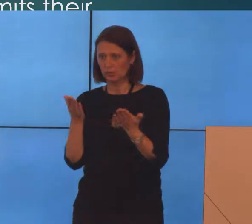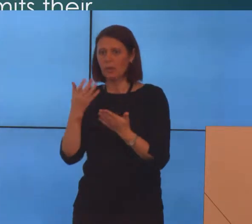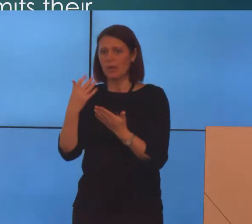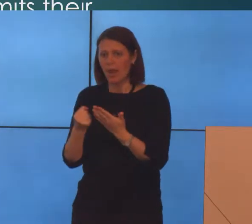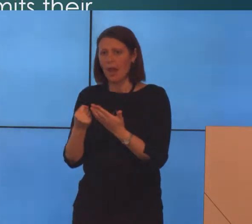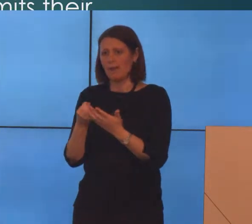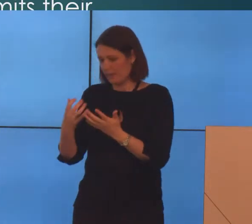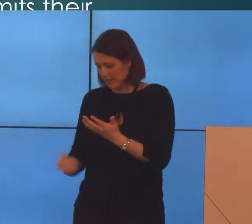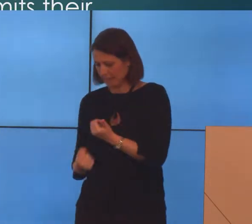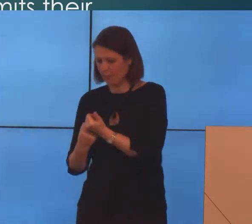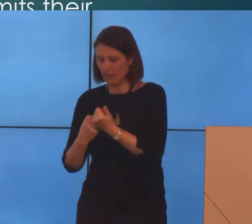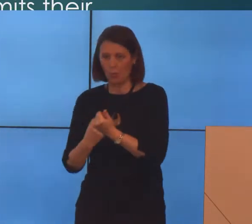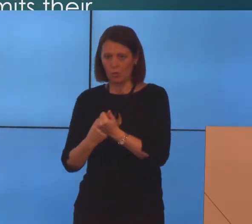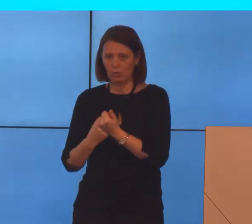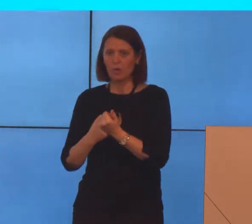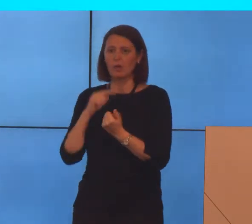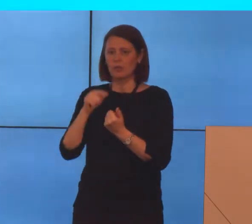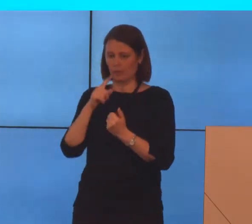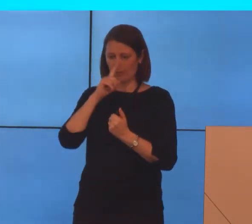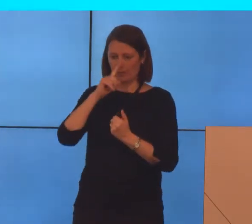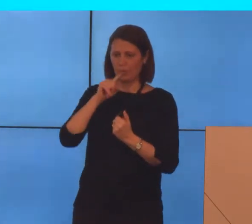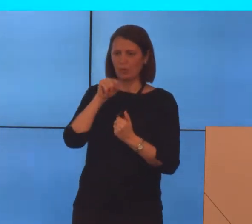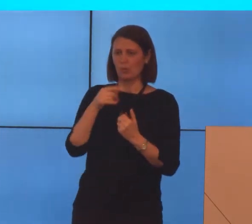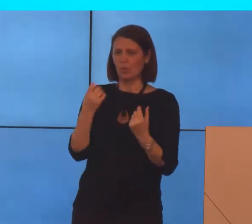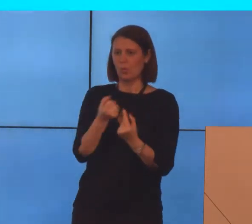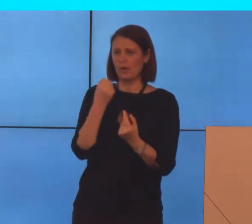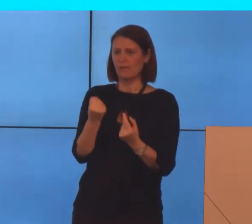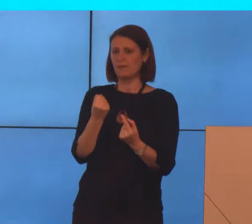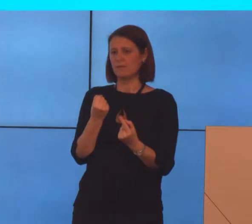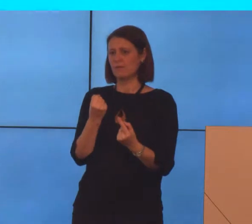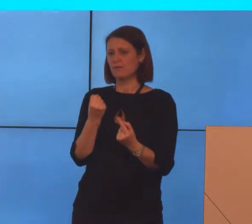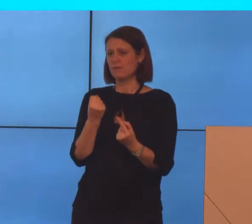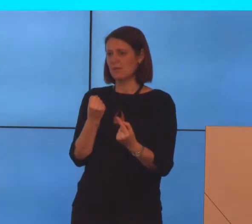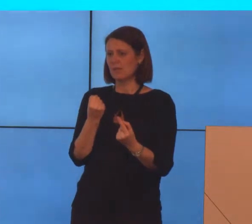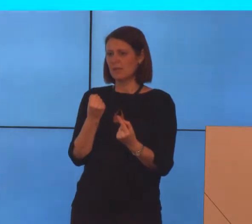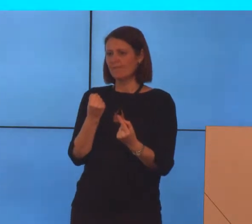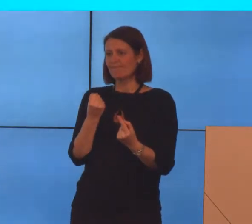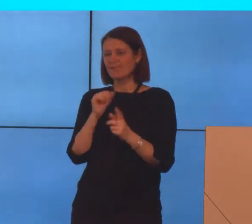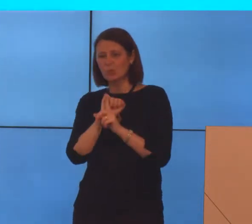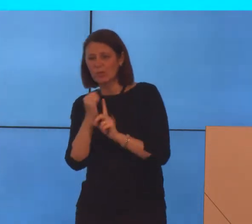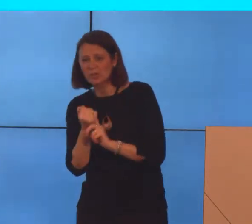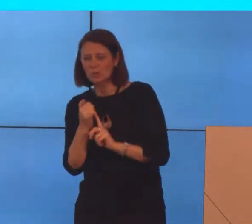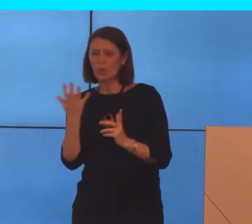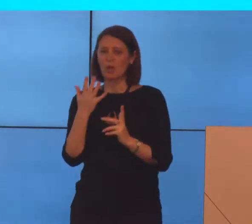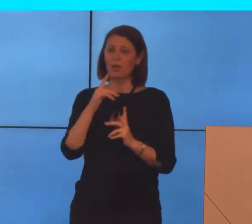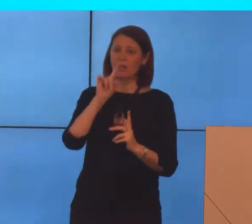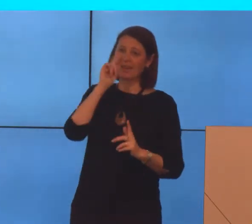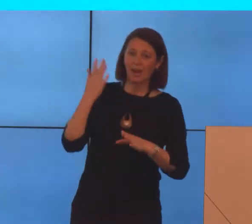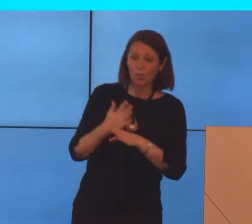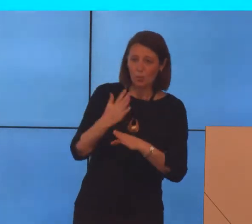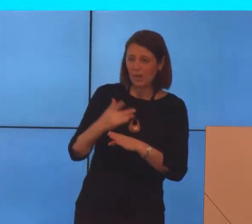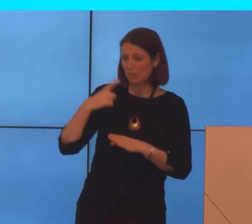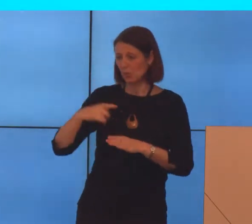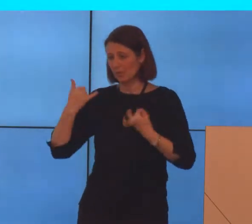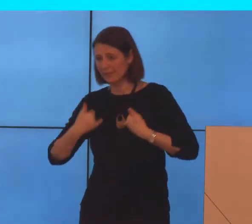support payment that supports people who find themselves in situations where they're unable to work because of